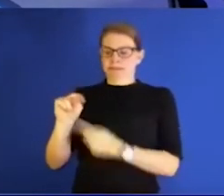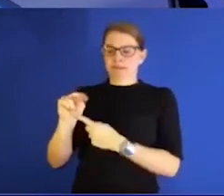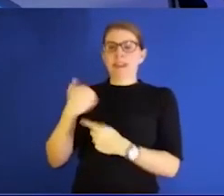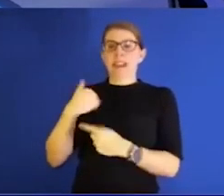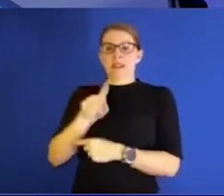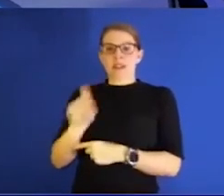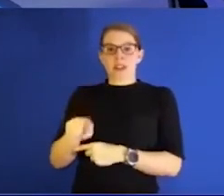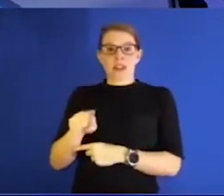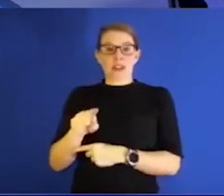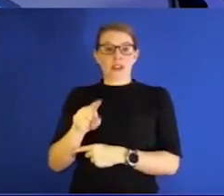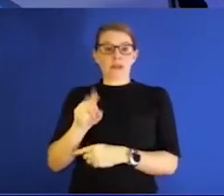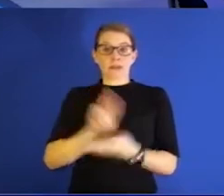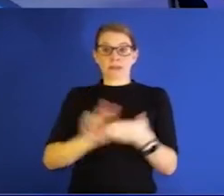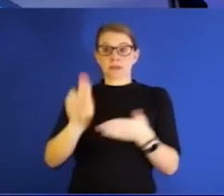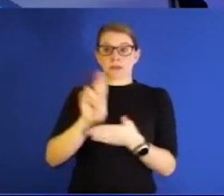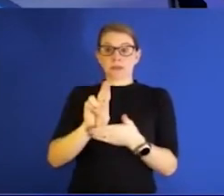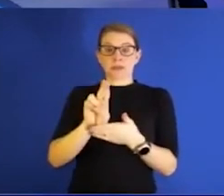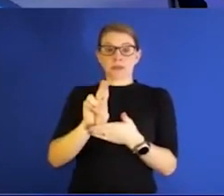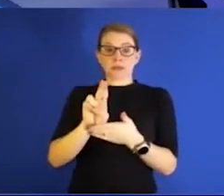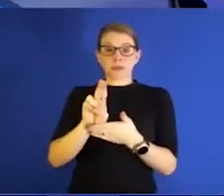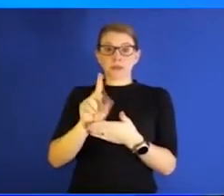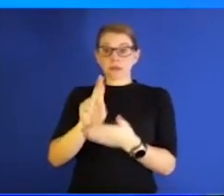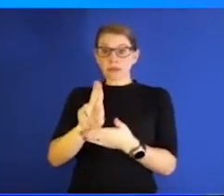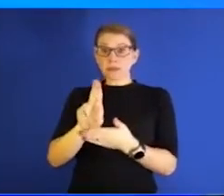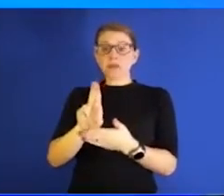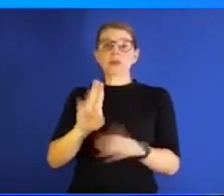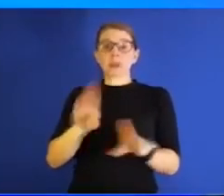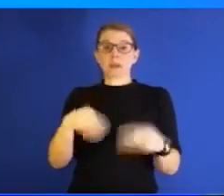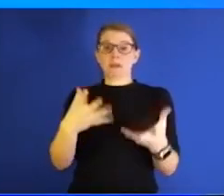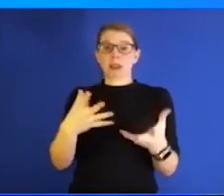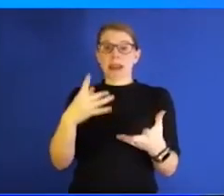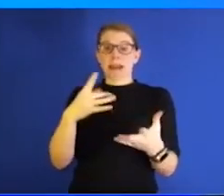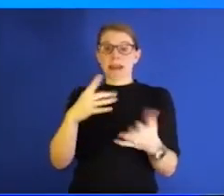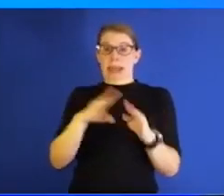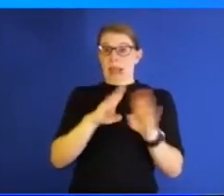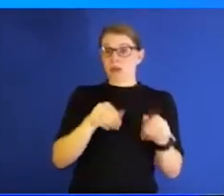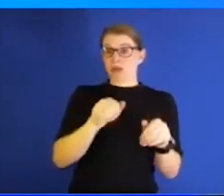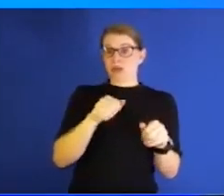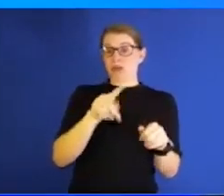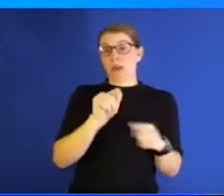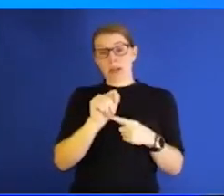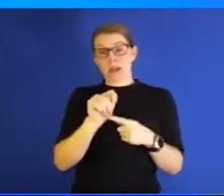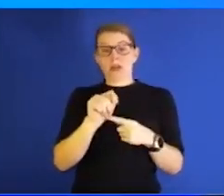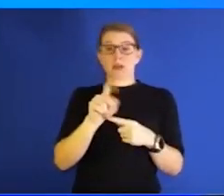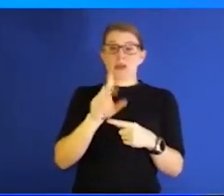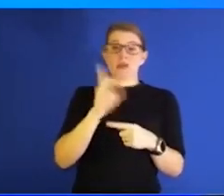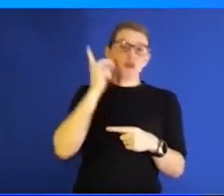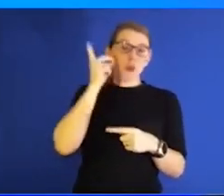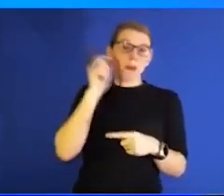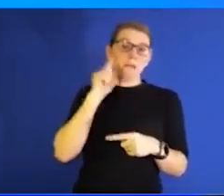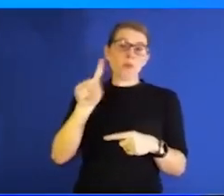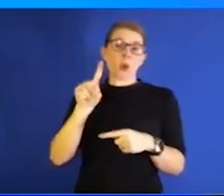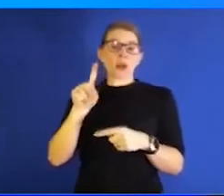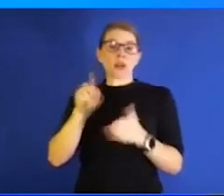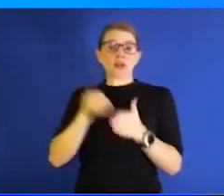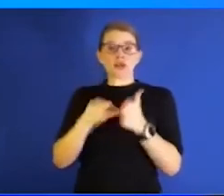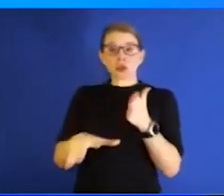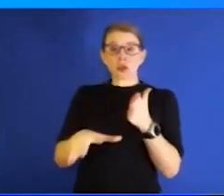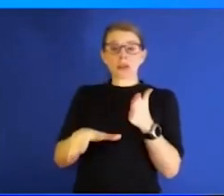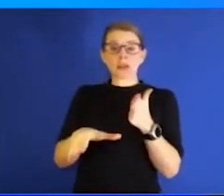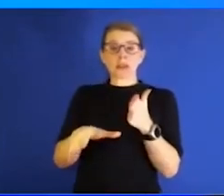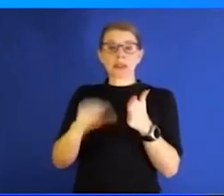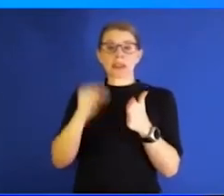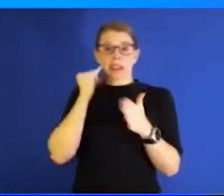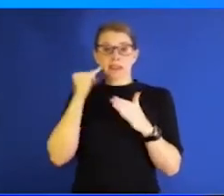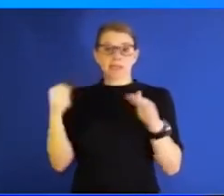those folks who are in isolation? So last year, we actually leased out a private dorm and used that as our